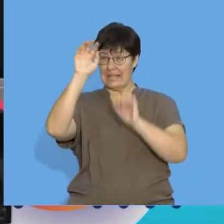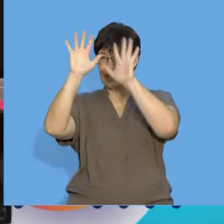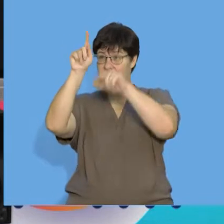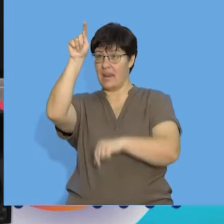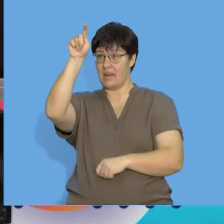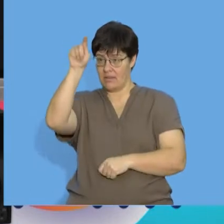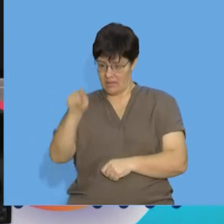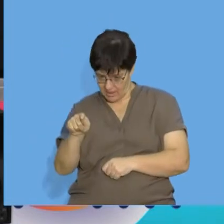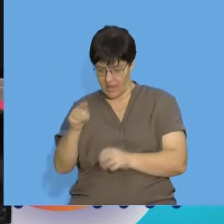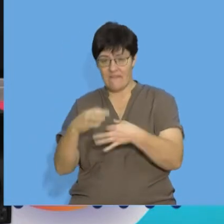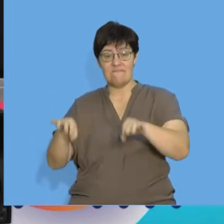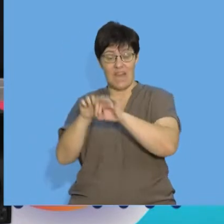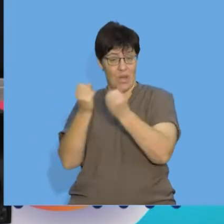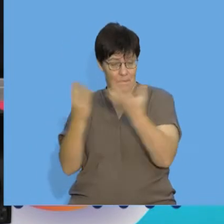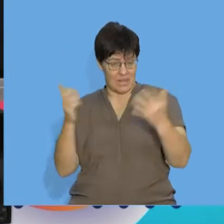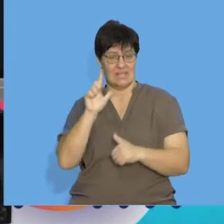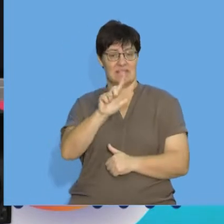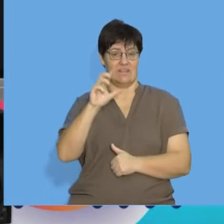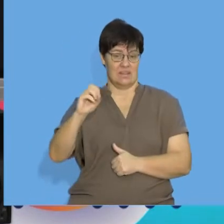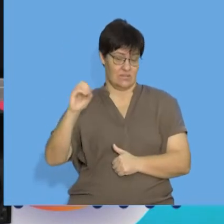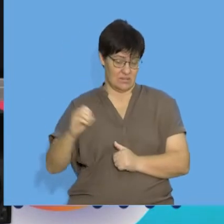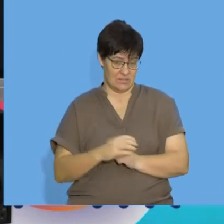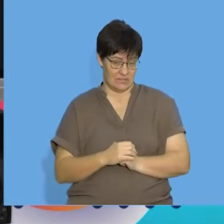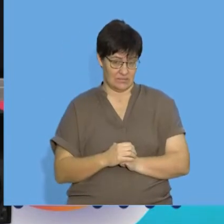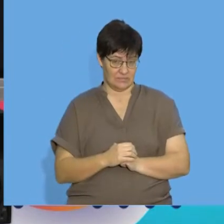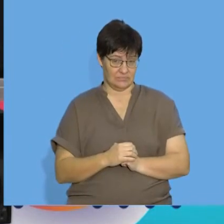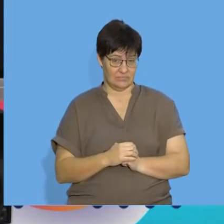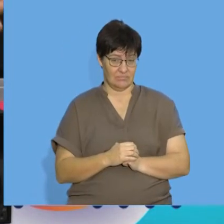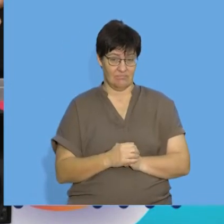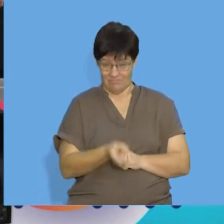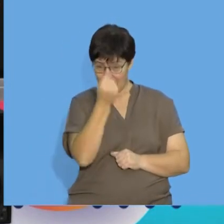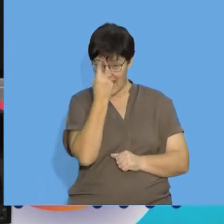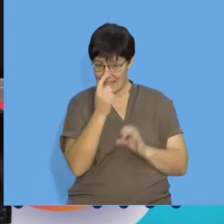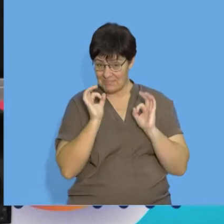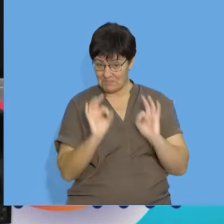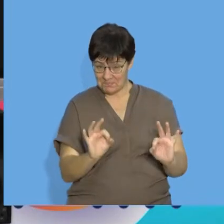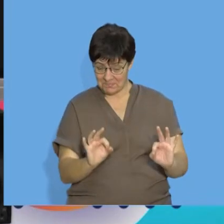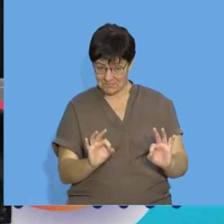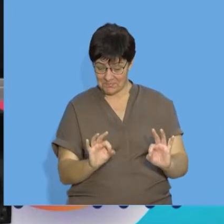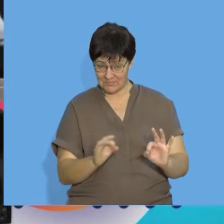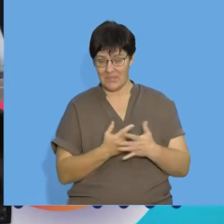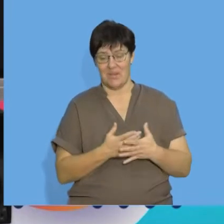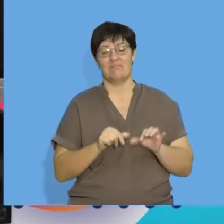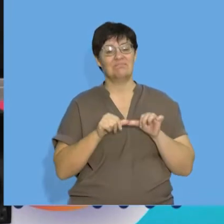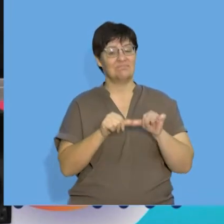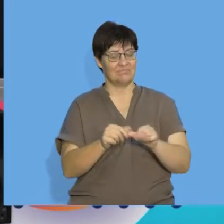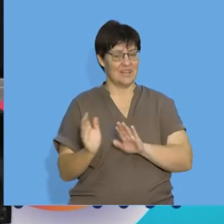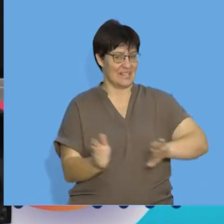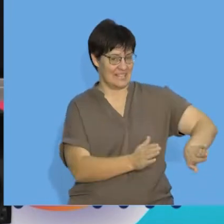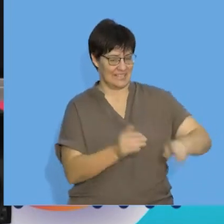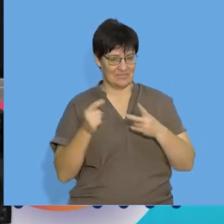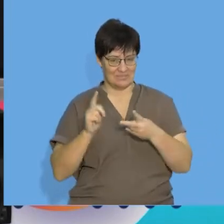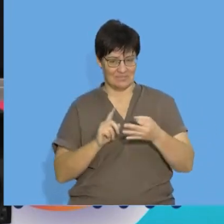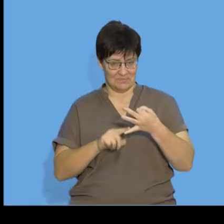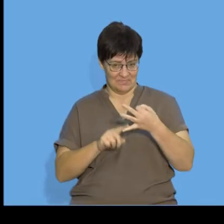value of 700. Great. Hopefully, everybody's with me so far. Let's have a look at our next